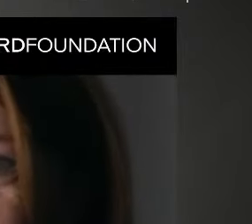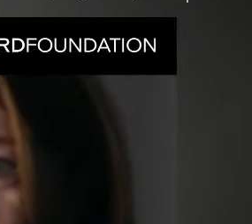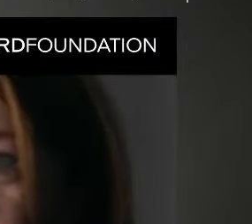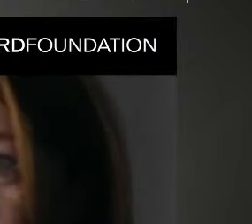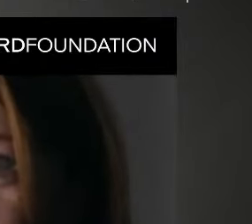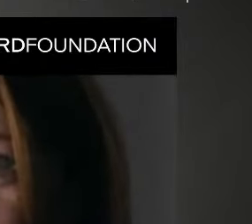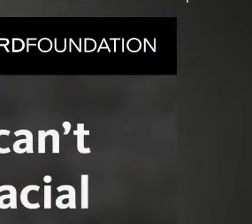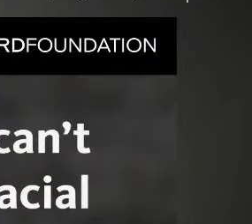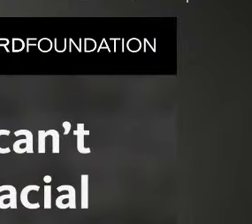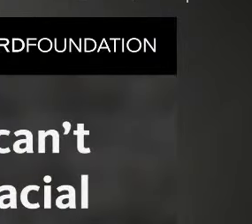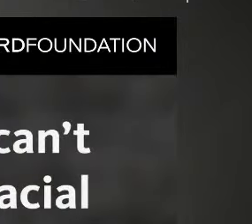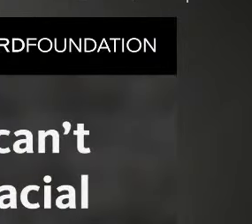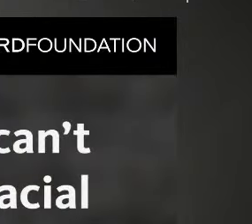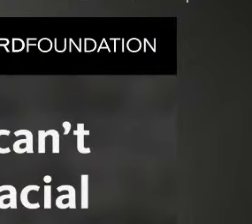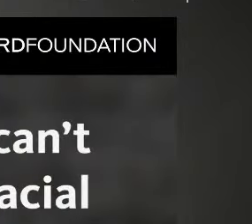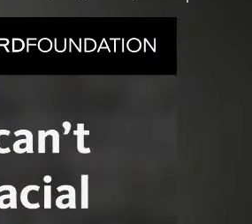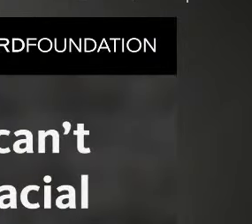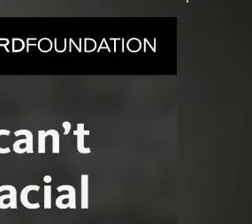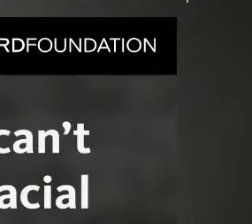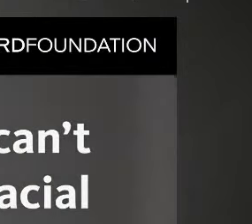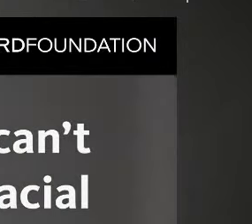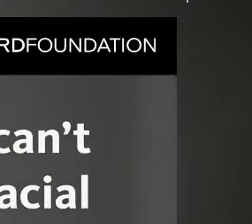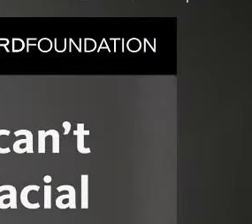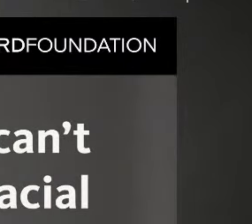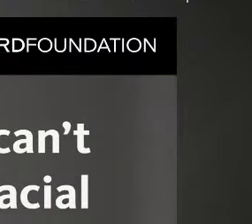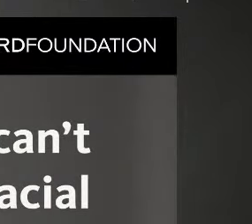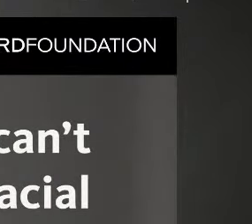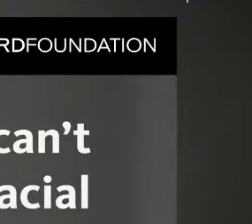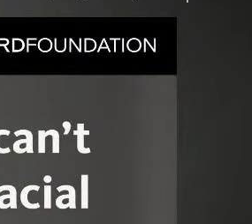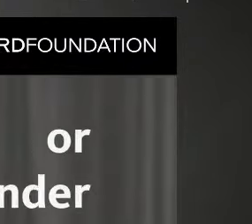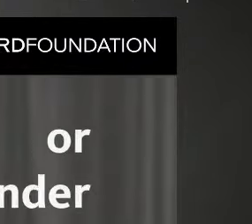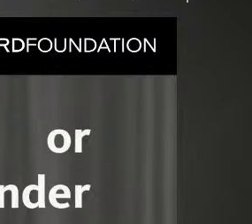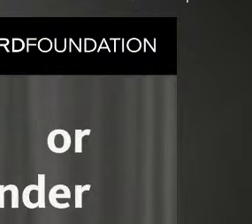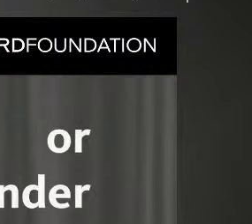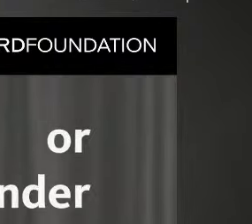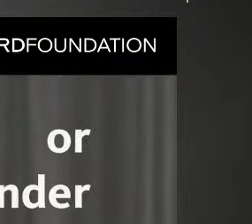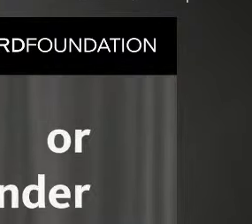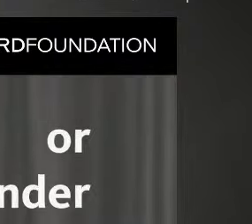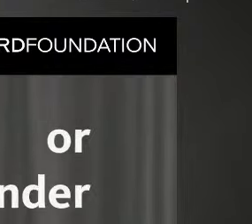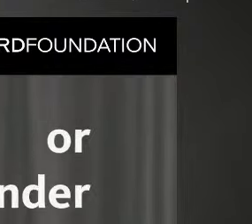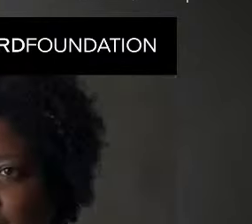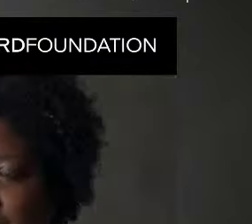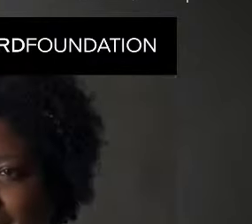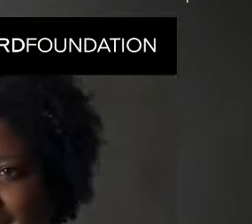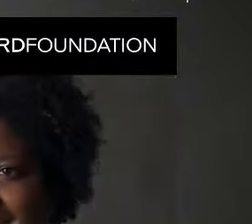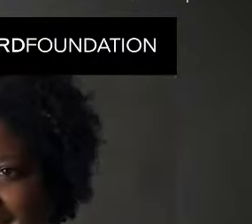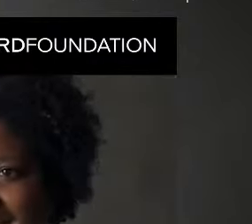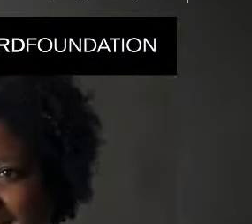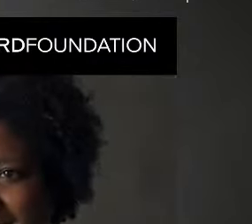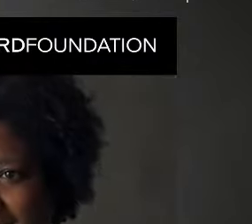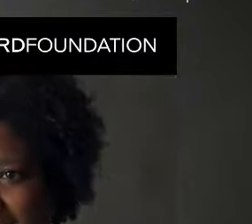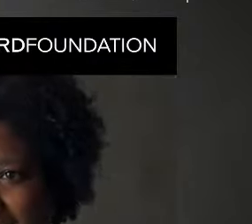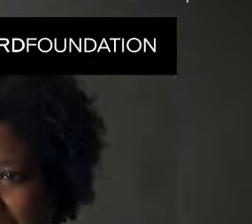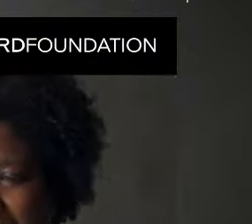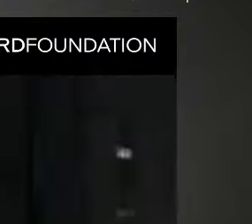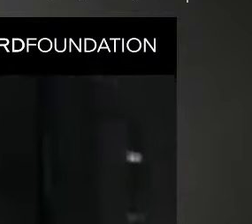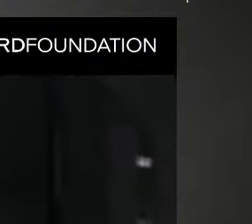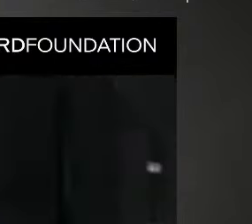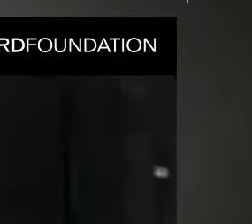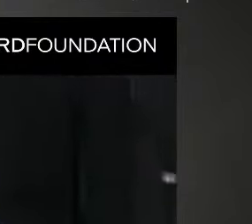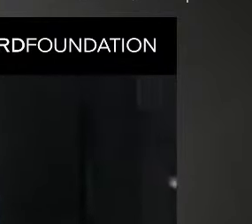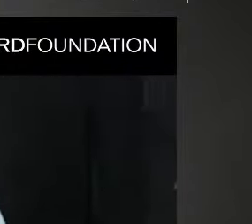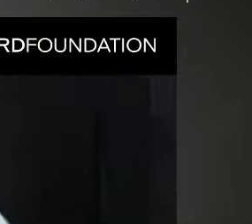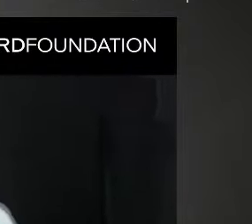that affects us. You can't have racial justice or economic justice or gender justice without disability justice.